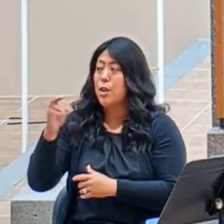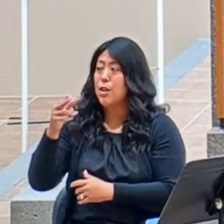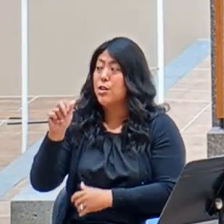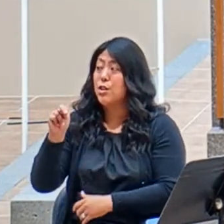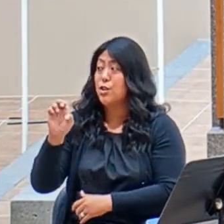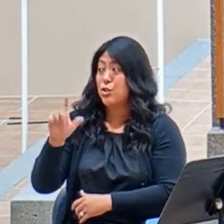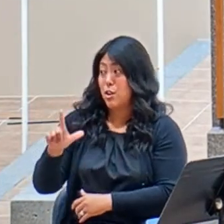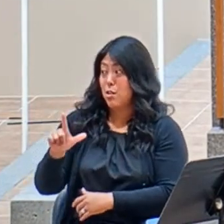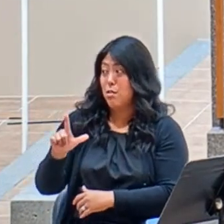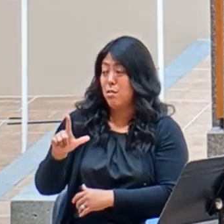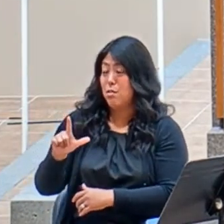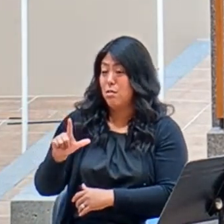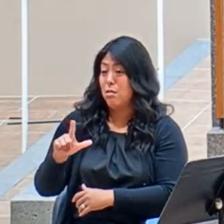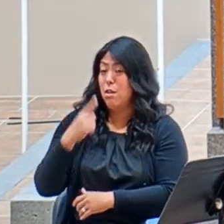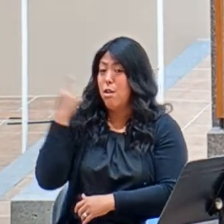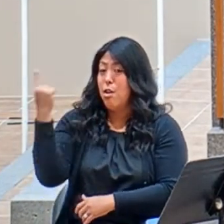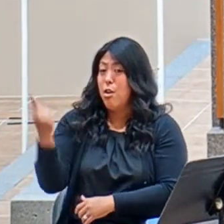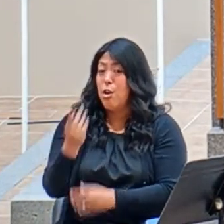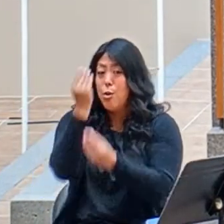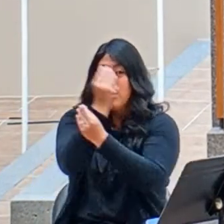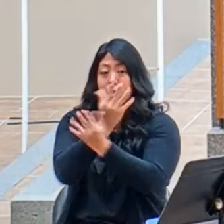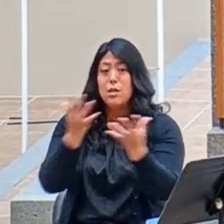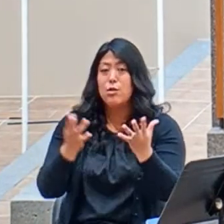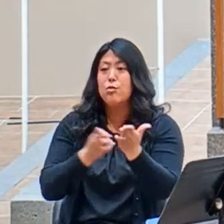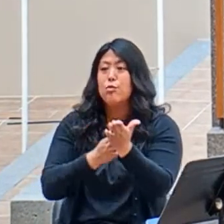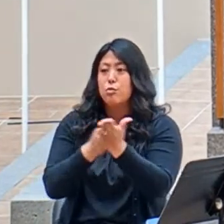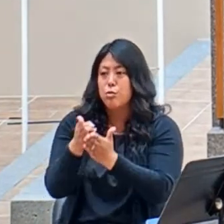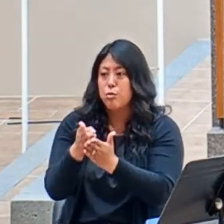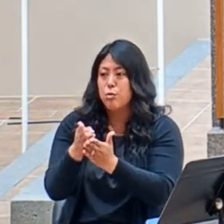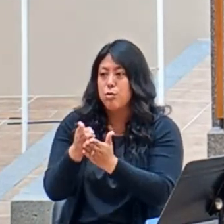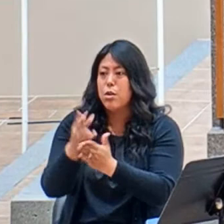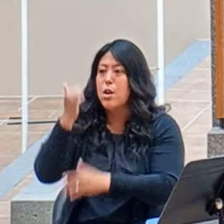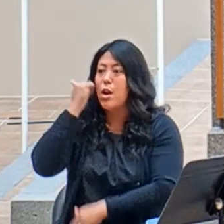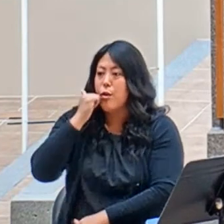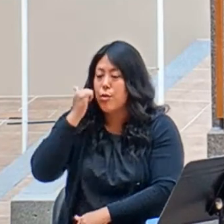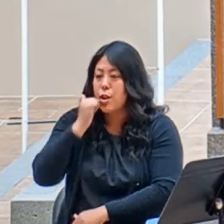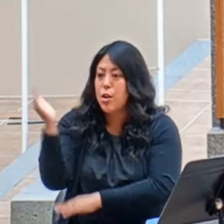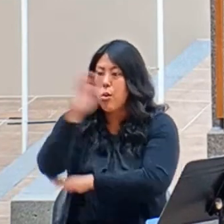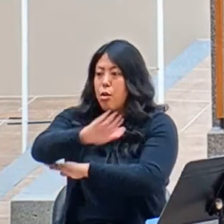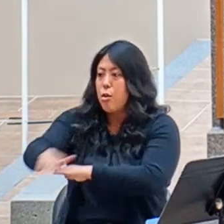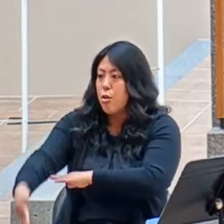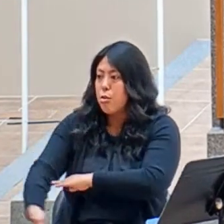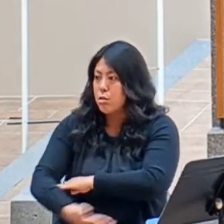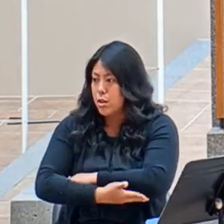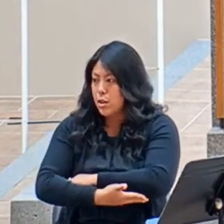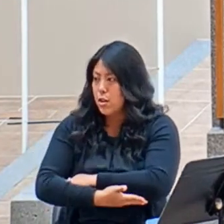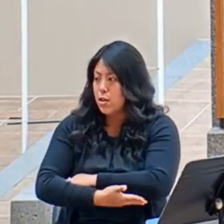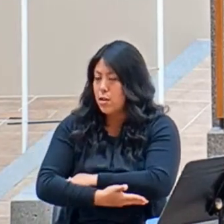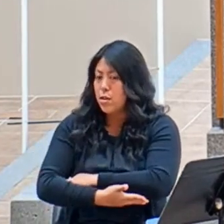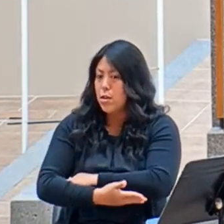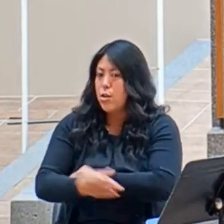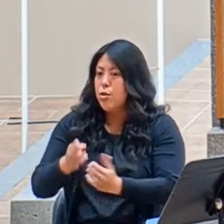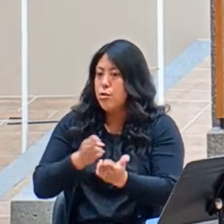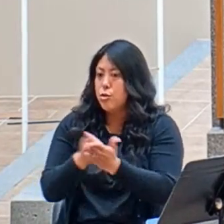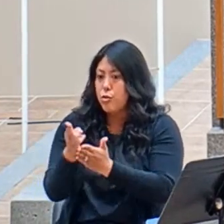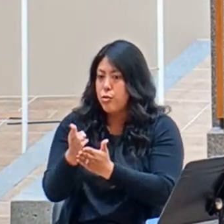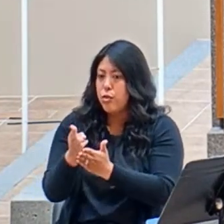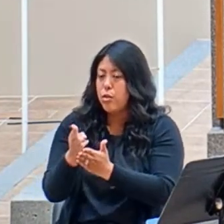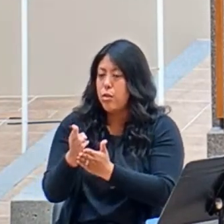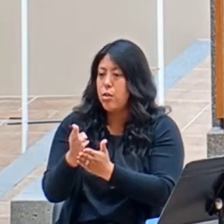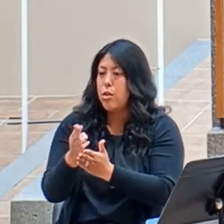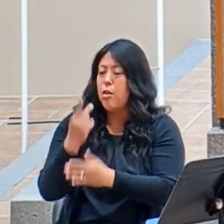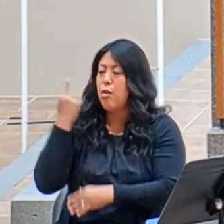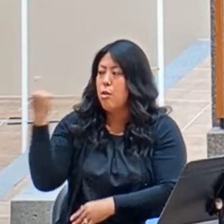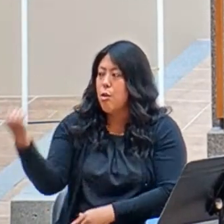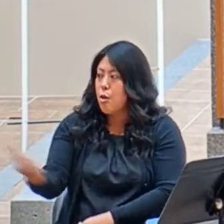broadcasts the truth 24 hours a day. One station, one frequency. Truthful all the time. That is a cure